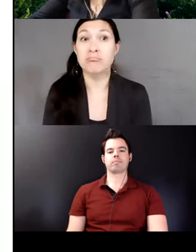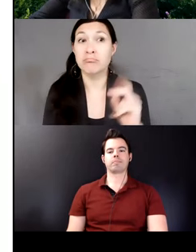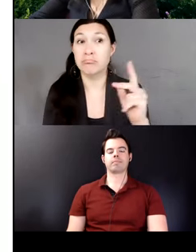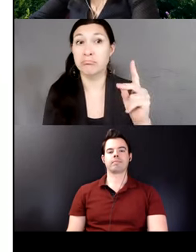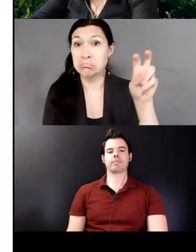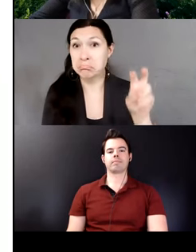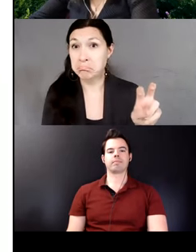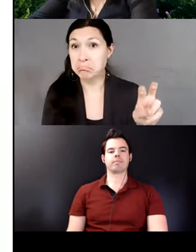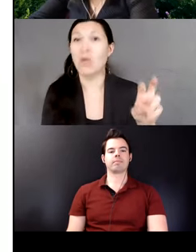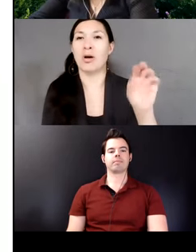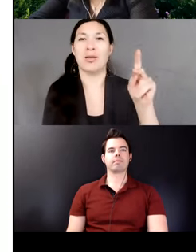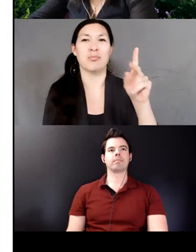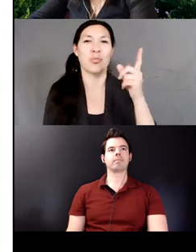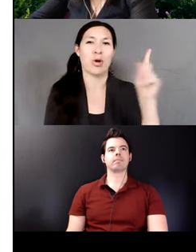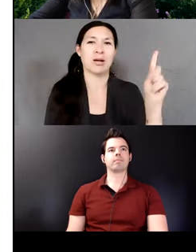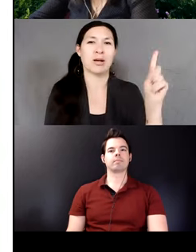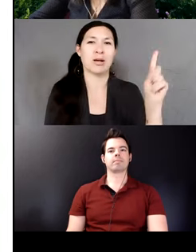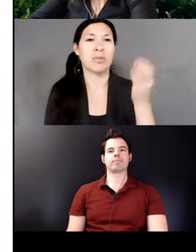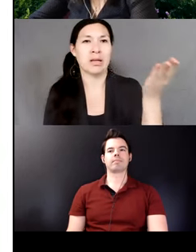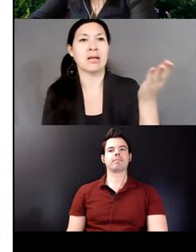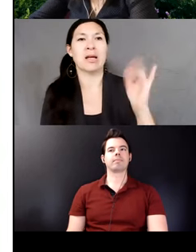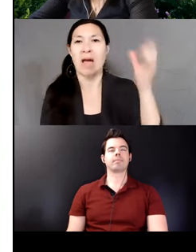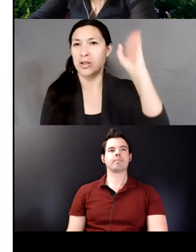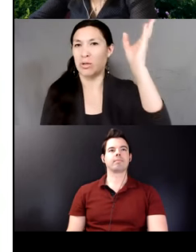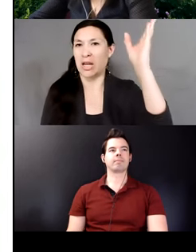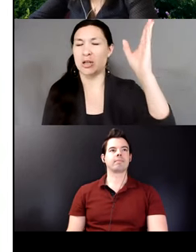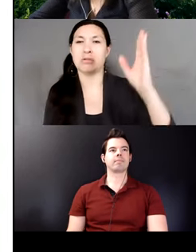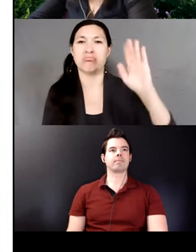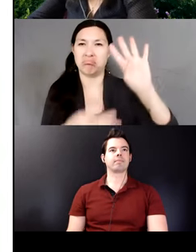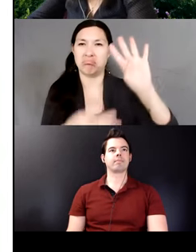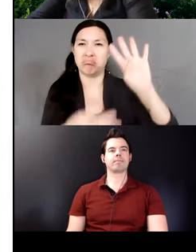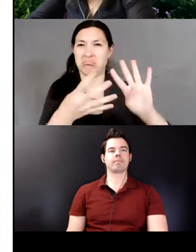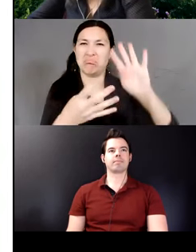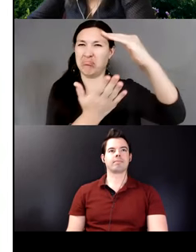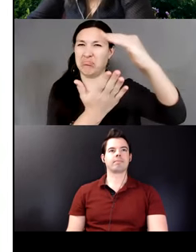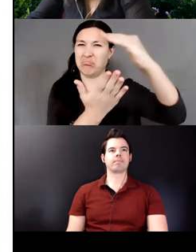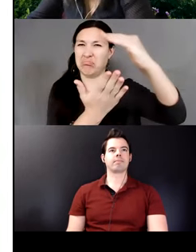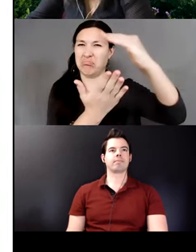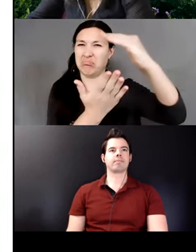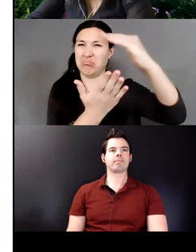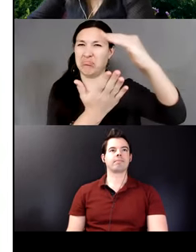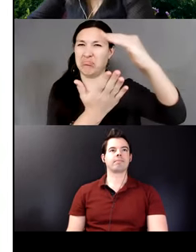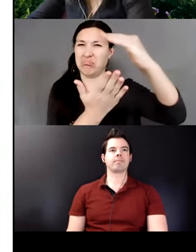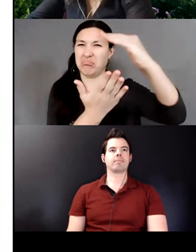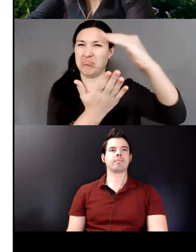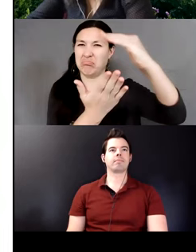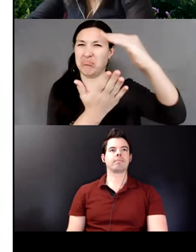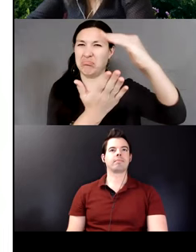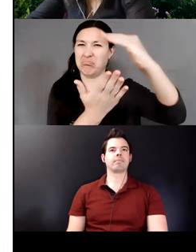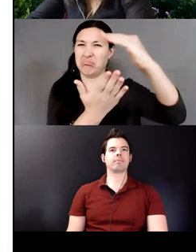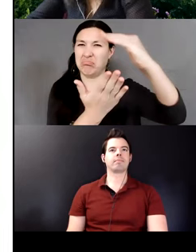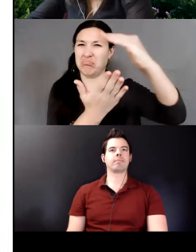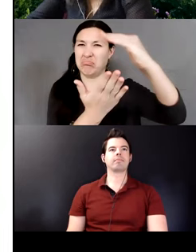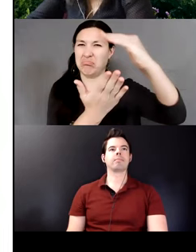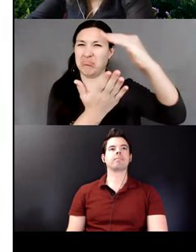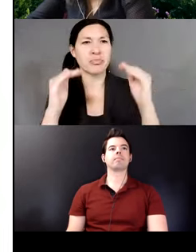Okay, this is the presentation plan that I have for today. I will first give a short summary of the language background. Then I will